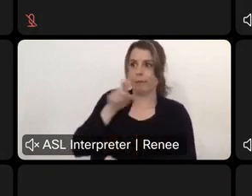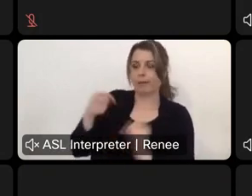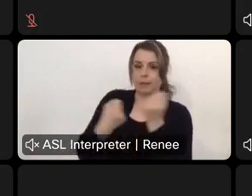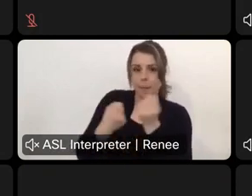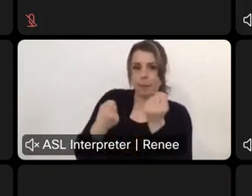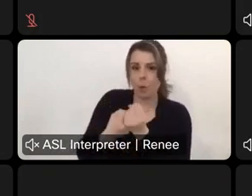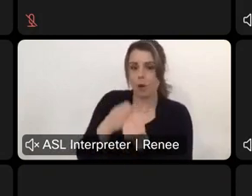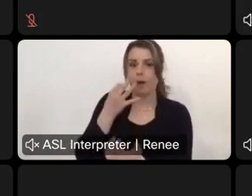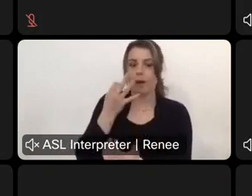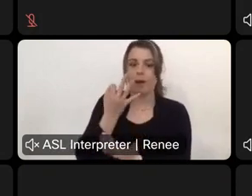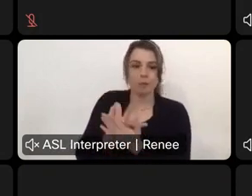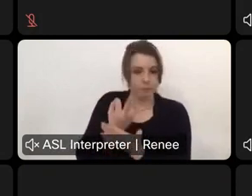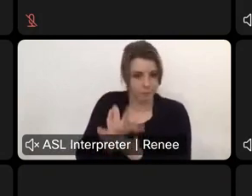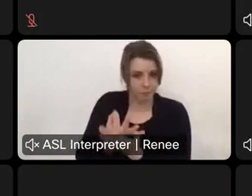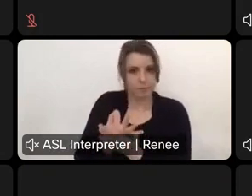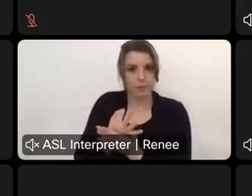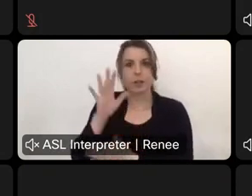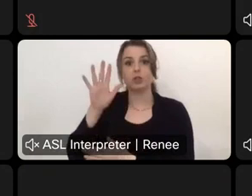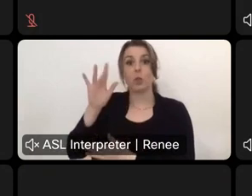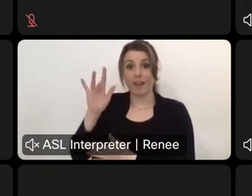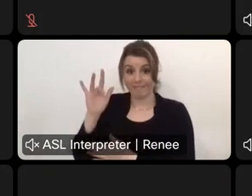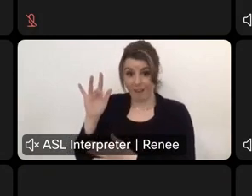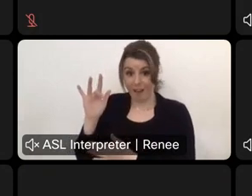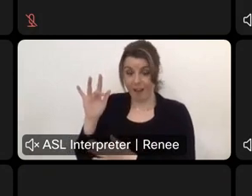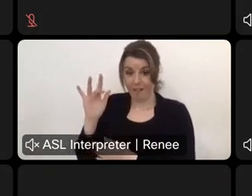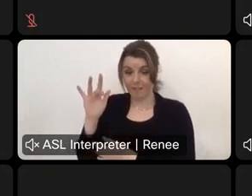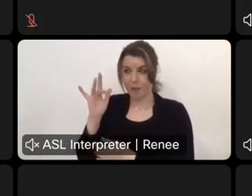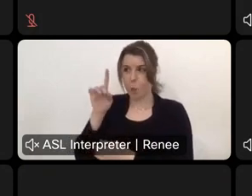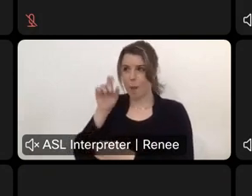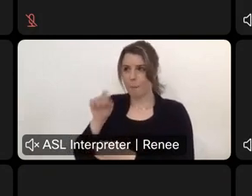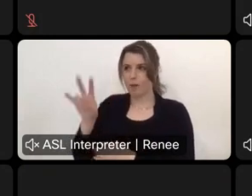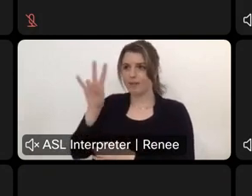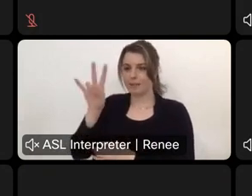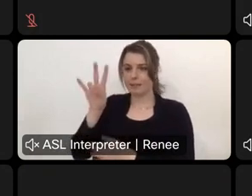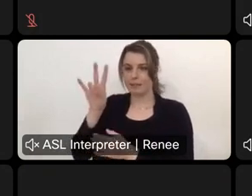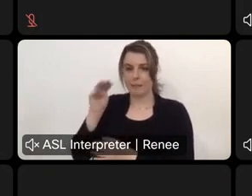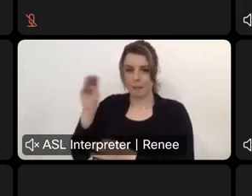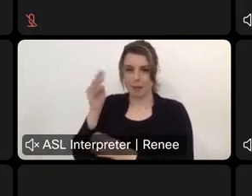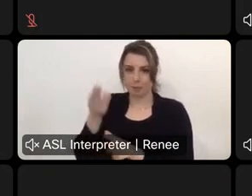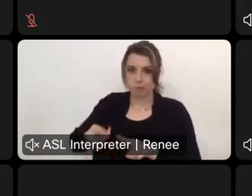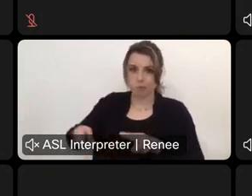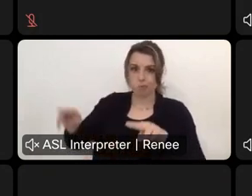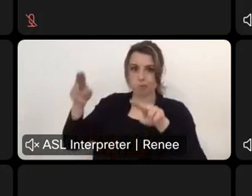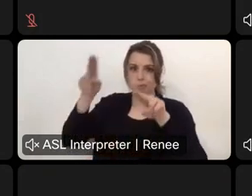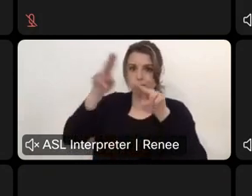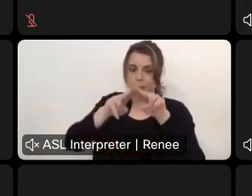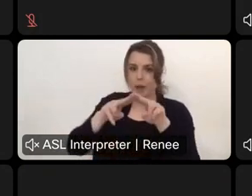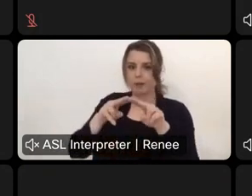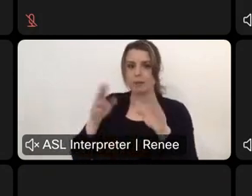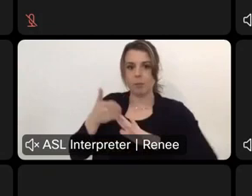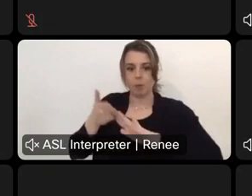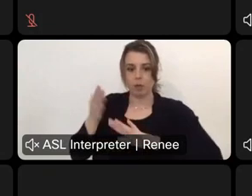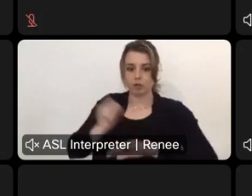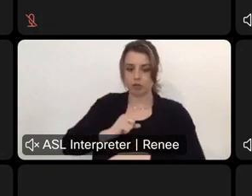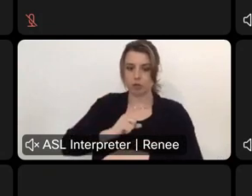in our 25 request, we received about 1.7 million dollars more in operational support. Um,